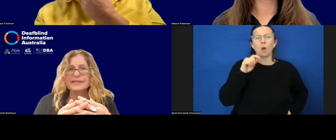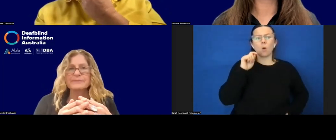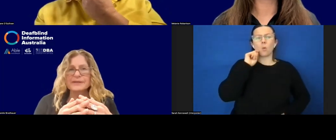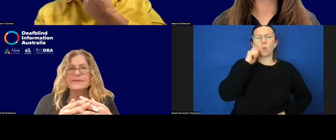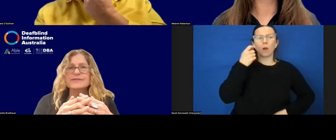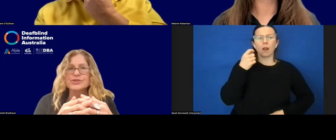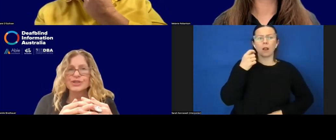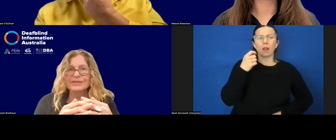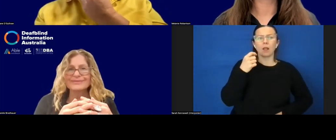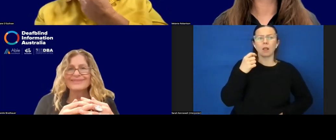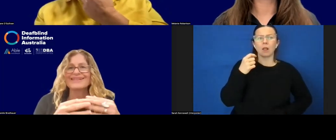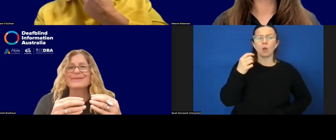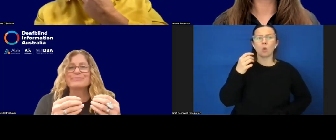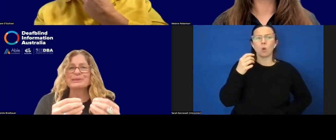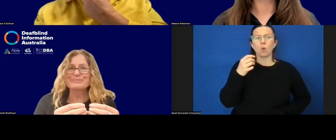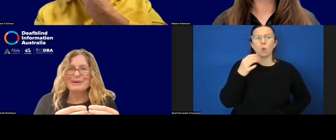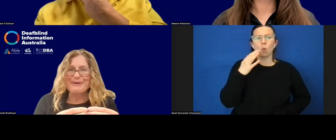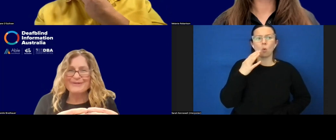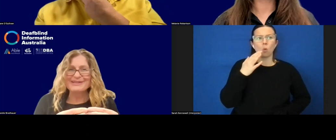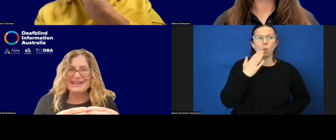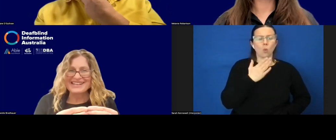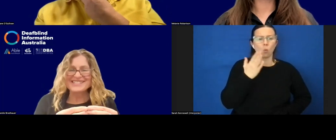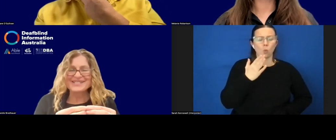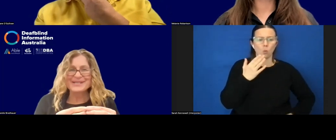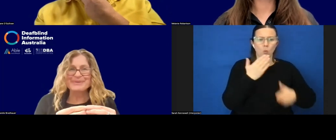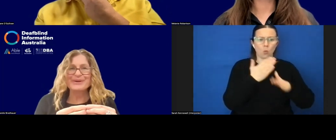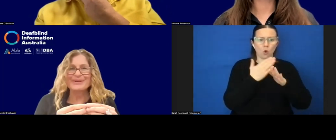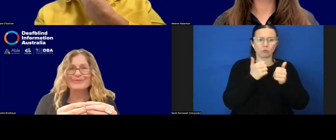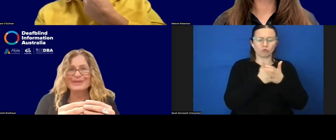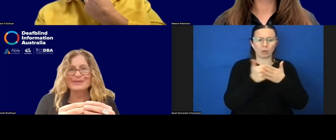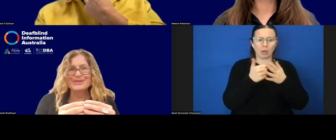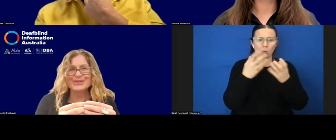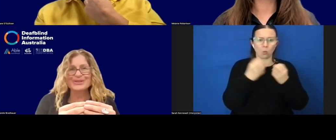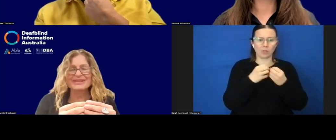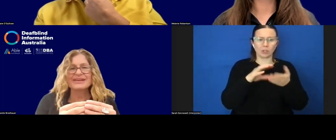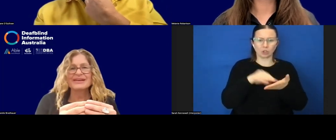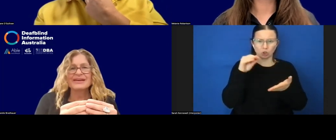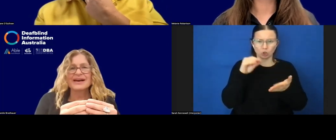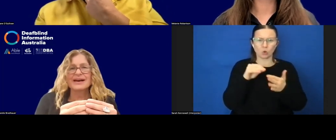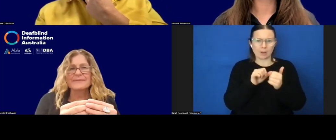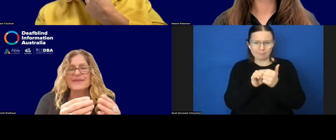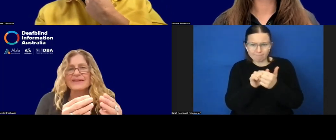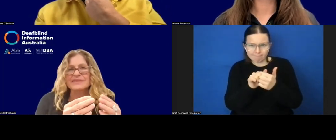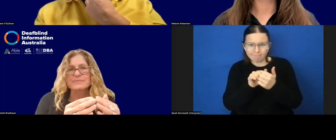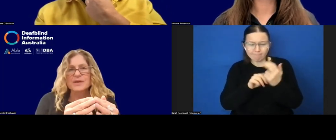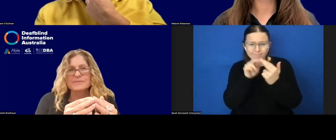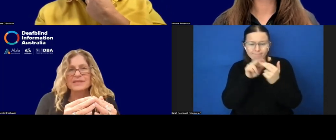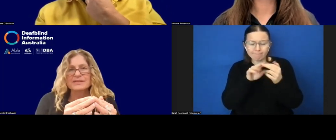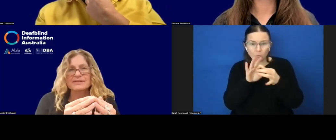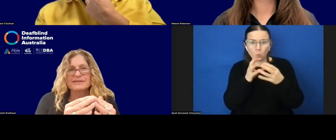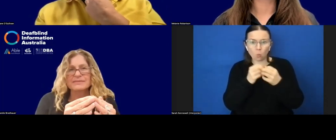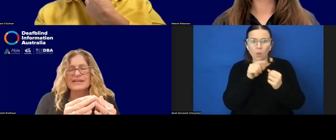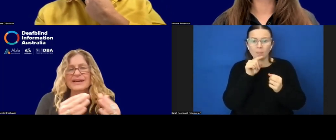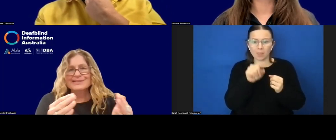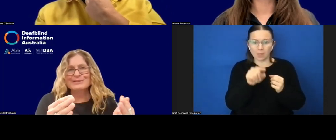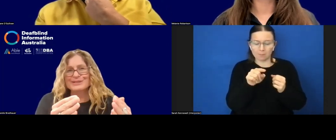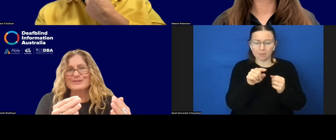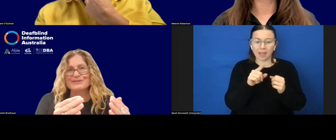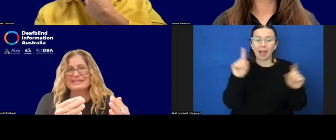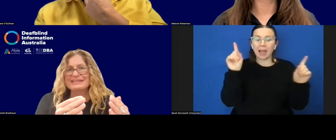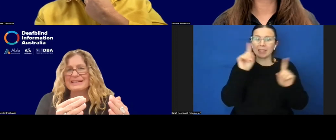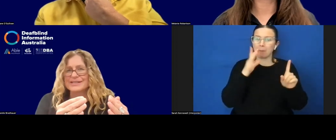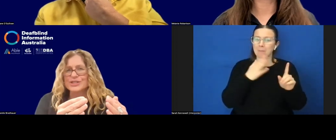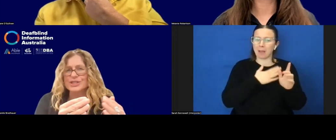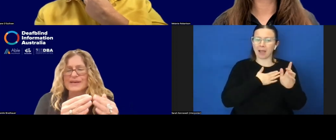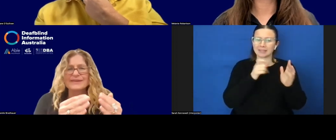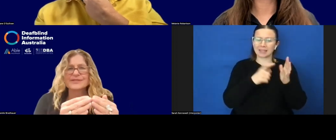regularly with the student and building my own relationship with the student. At the moment, my caseload